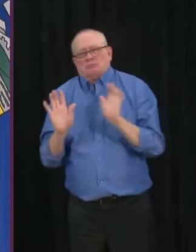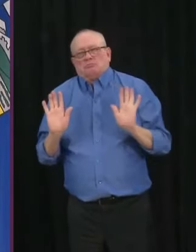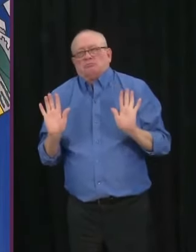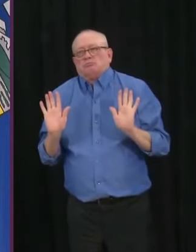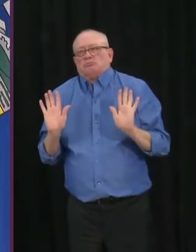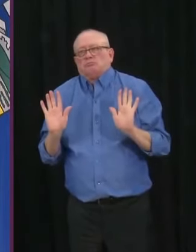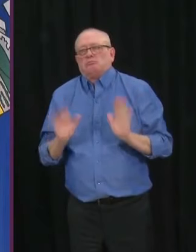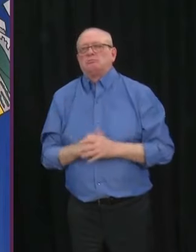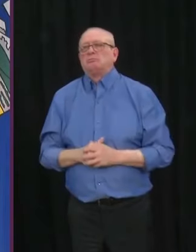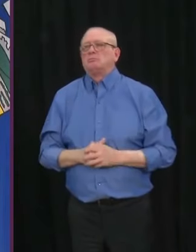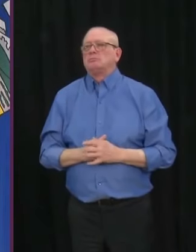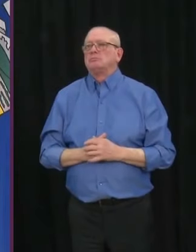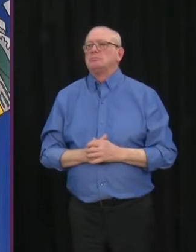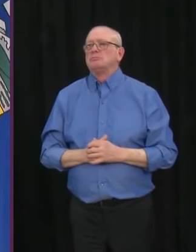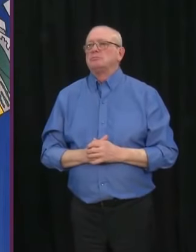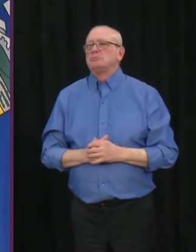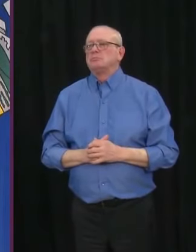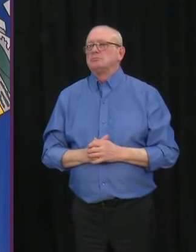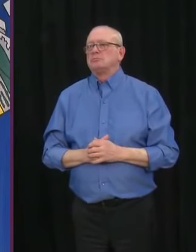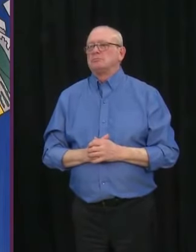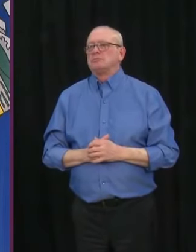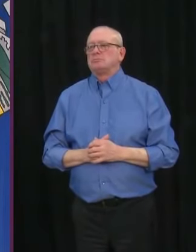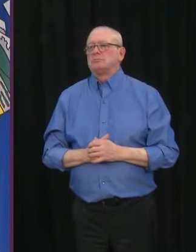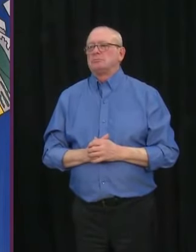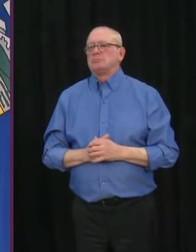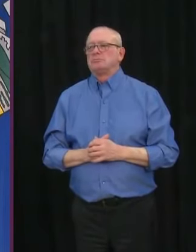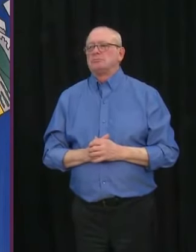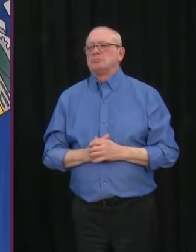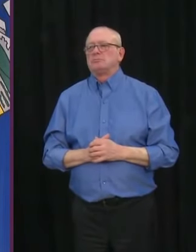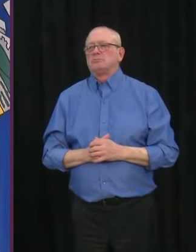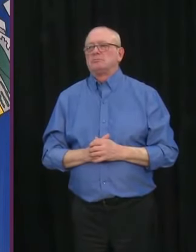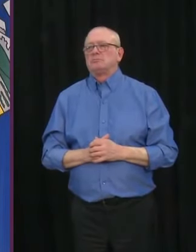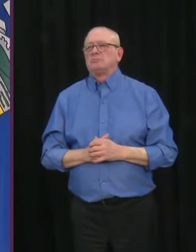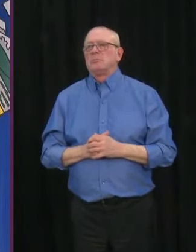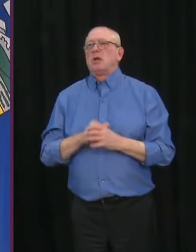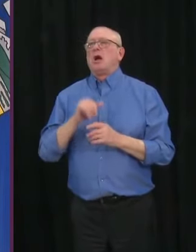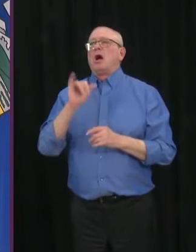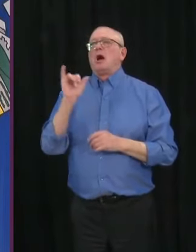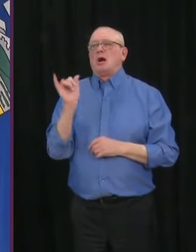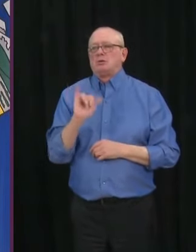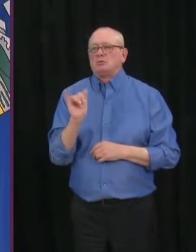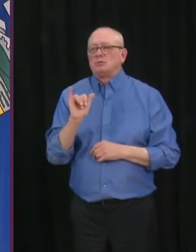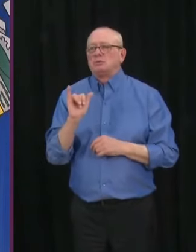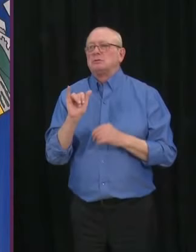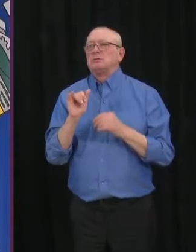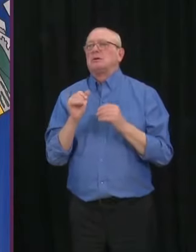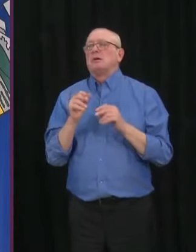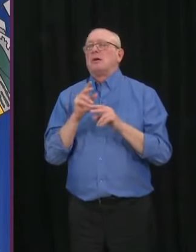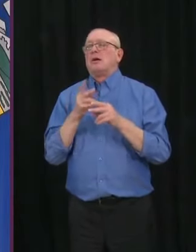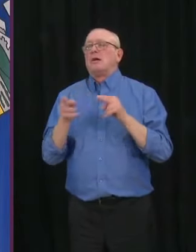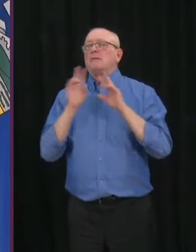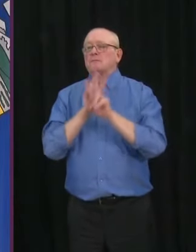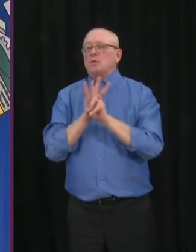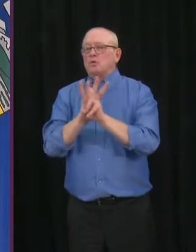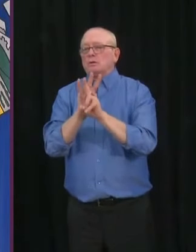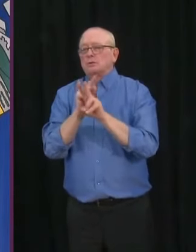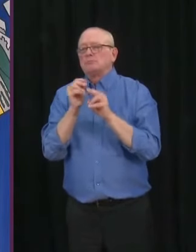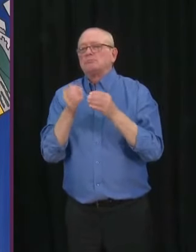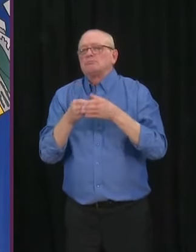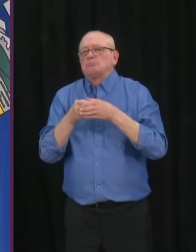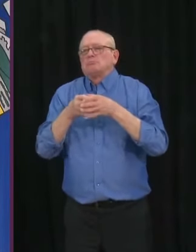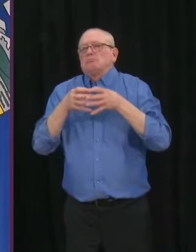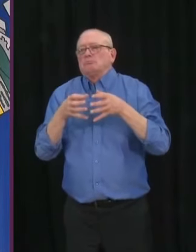easing in those areas. As well as with funeral services. Still restrictions on receptions for funerals.